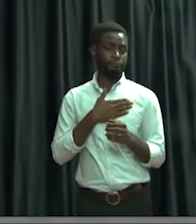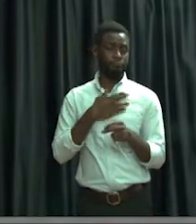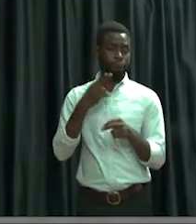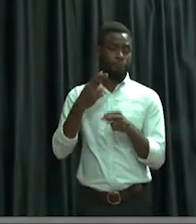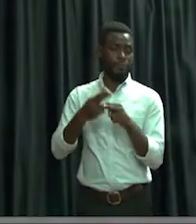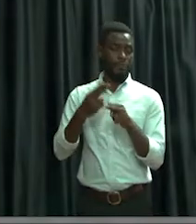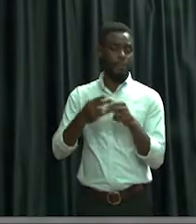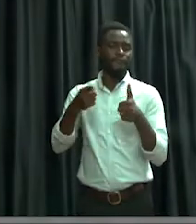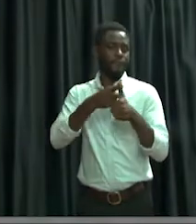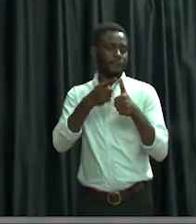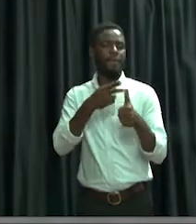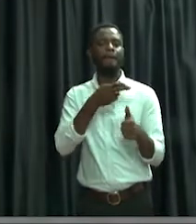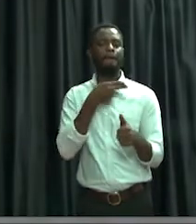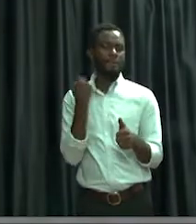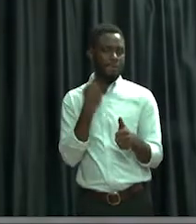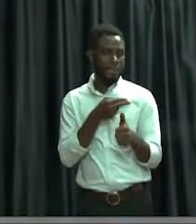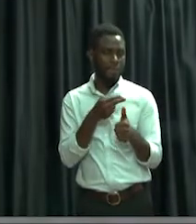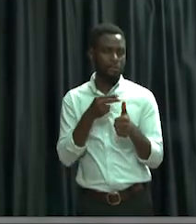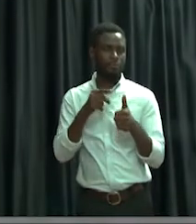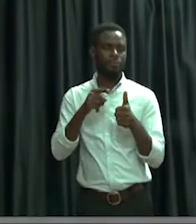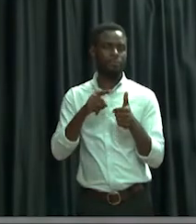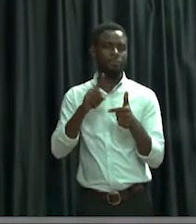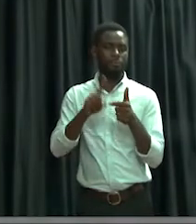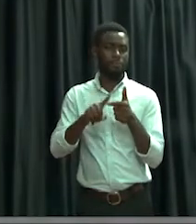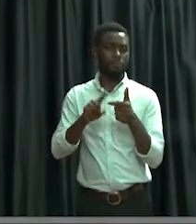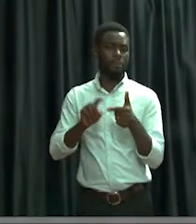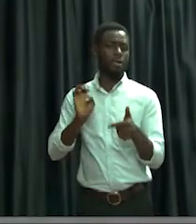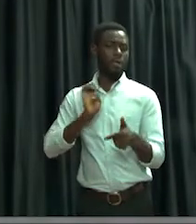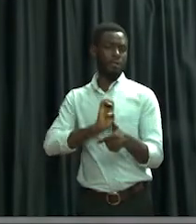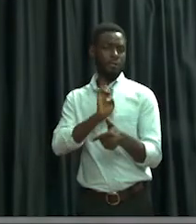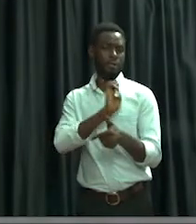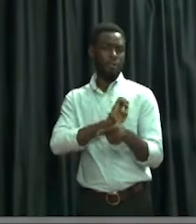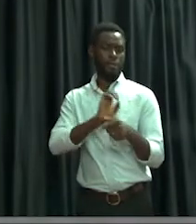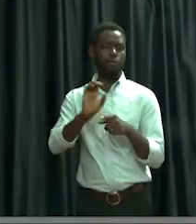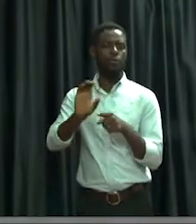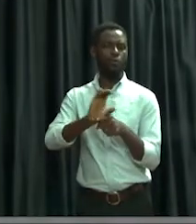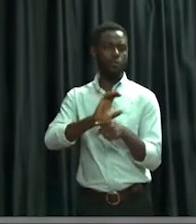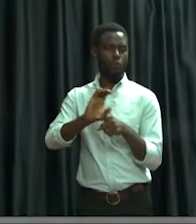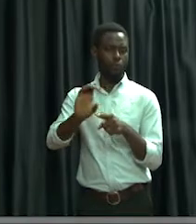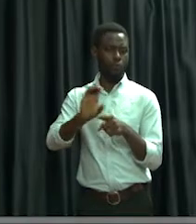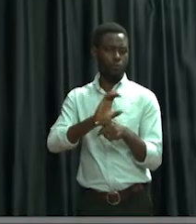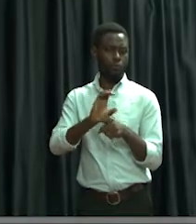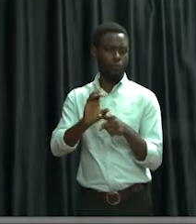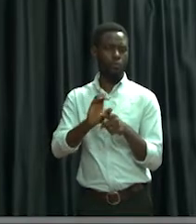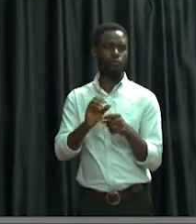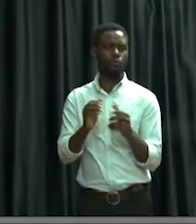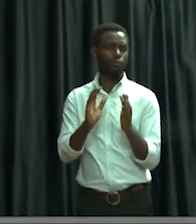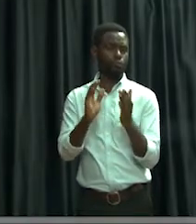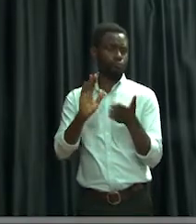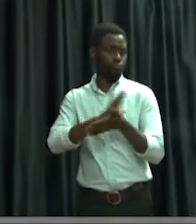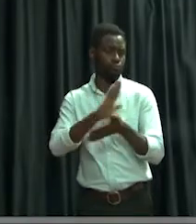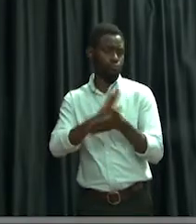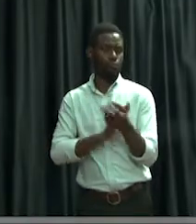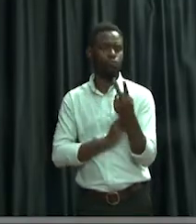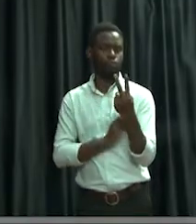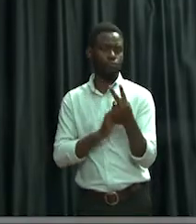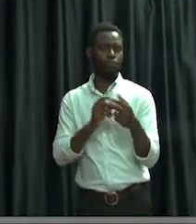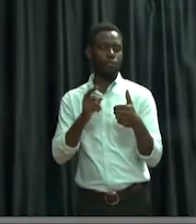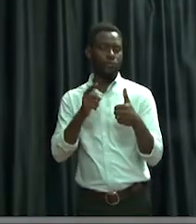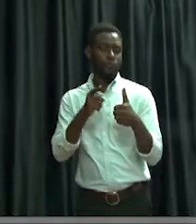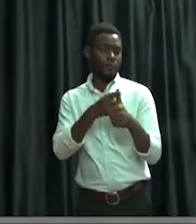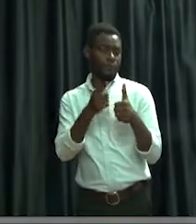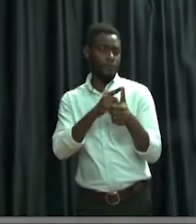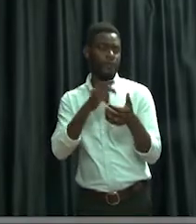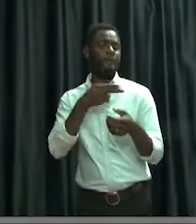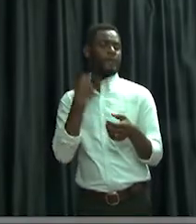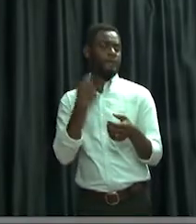I am first a pastor and then an executive coach. So, let's take two sheets of paper. Let me do the